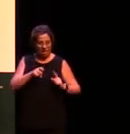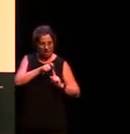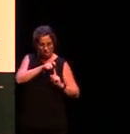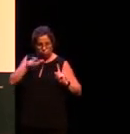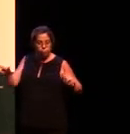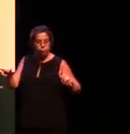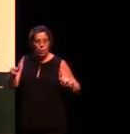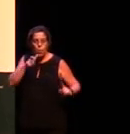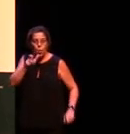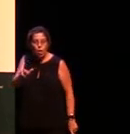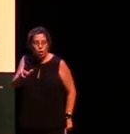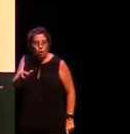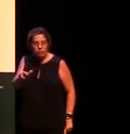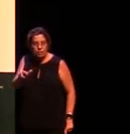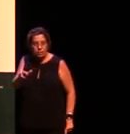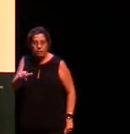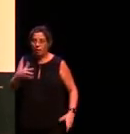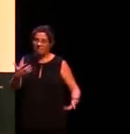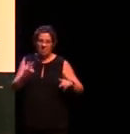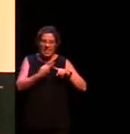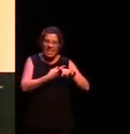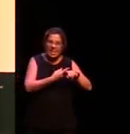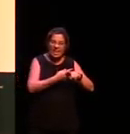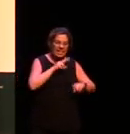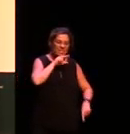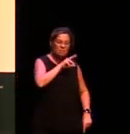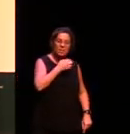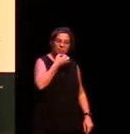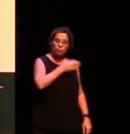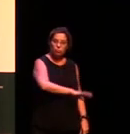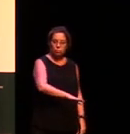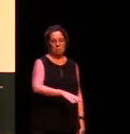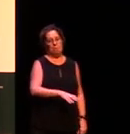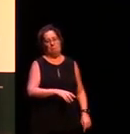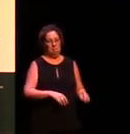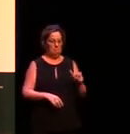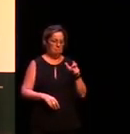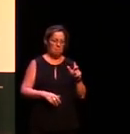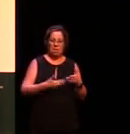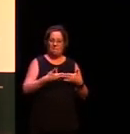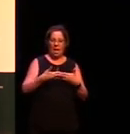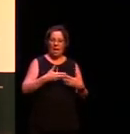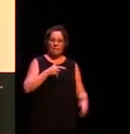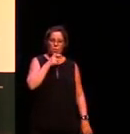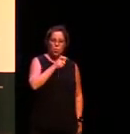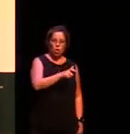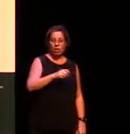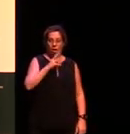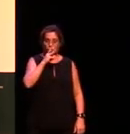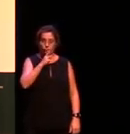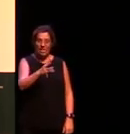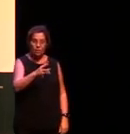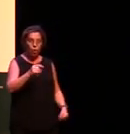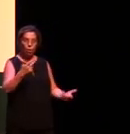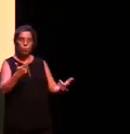words than English children are at three years old right we don't expect a three year old